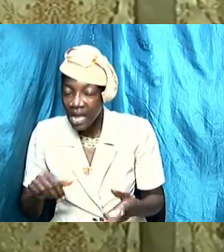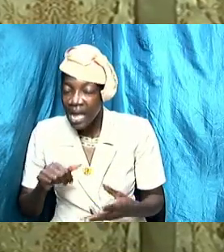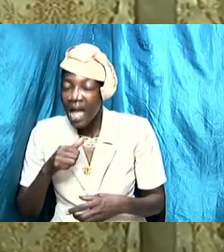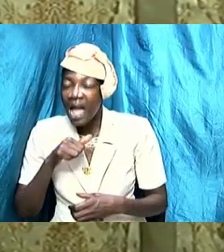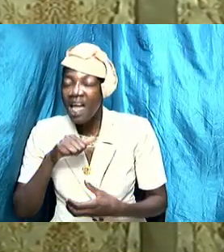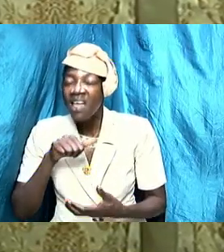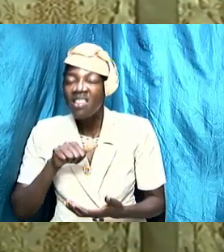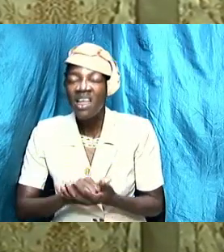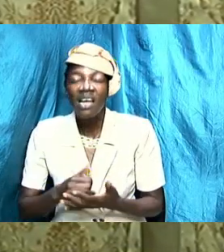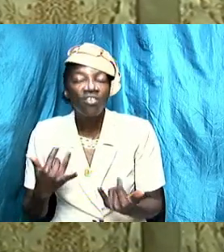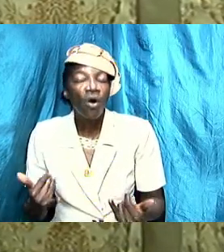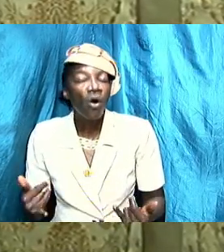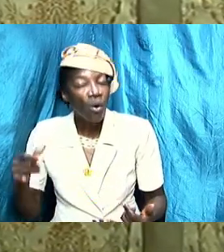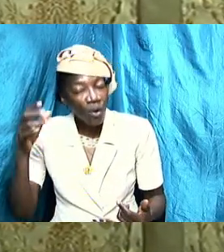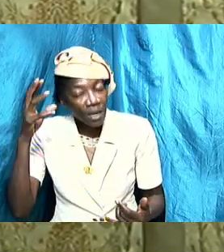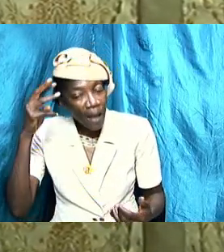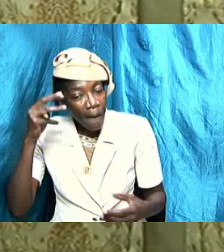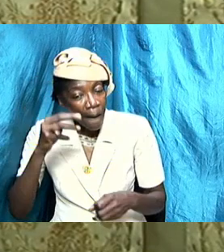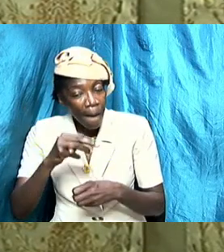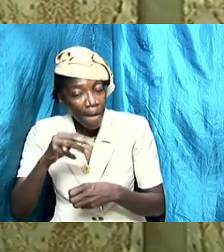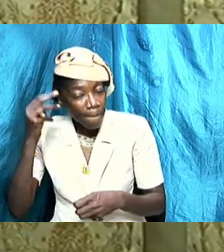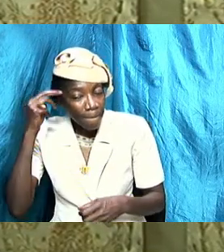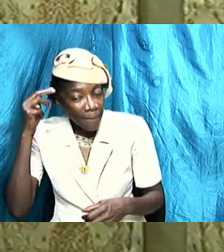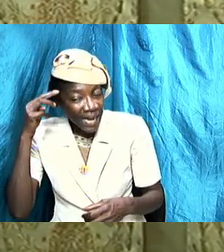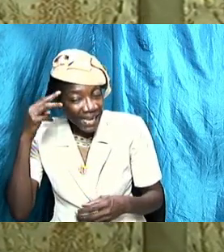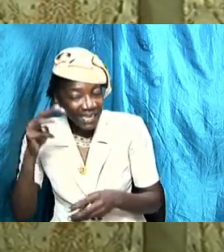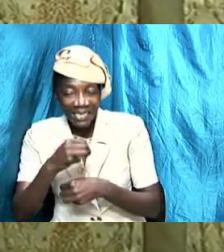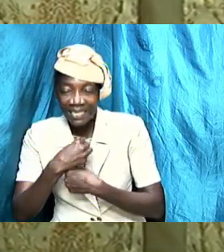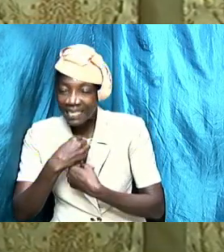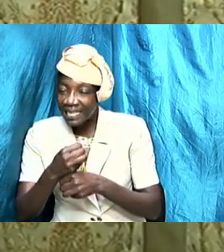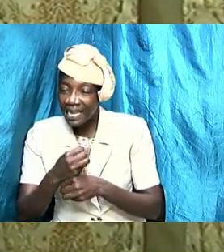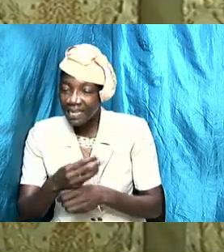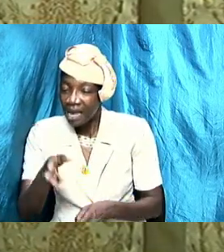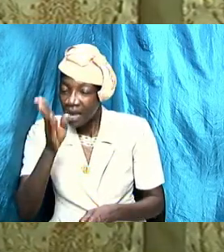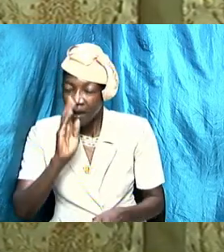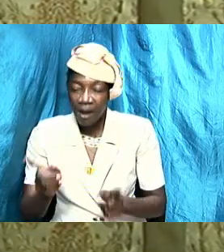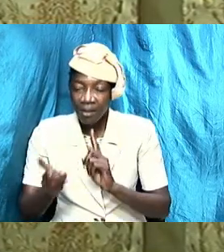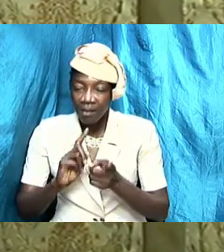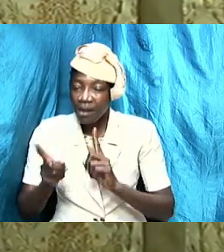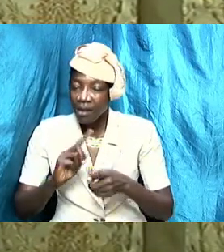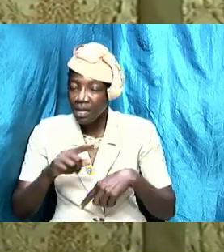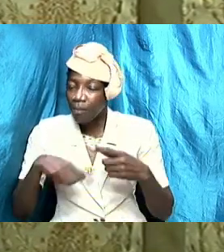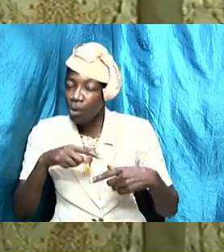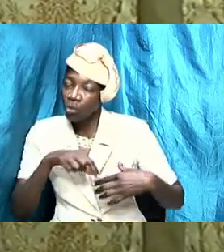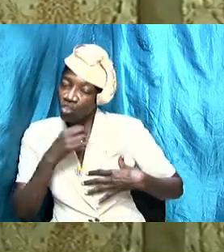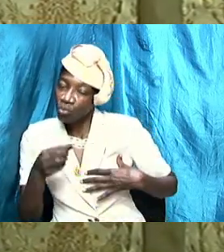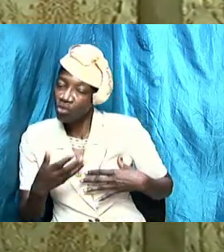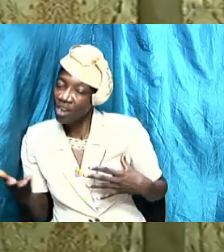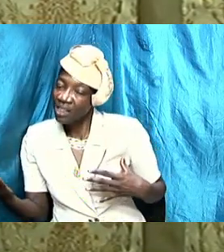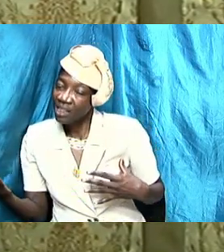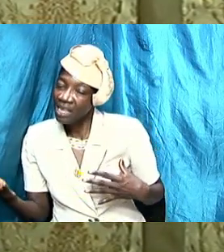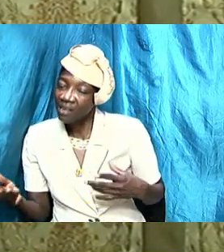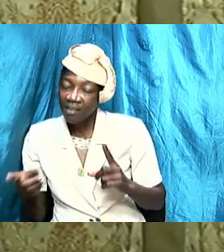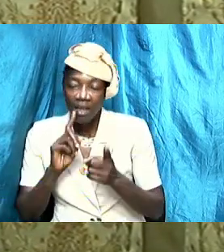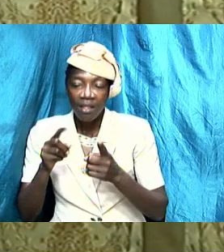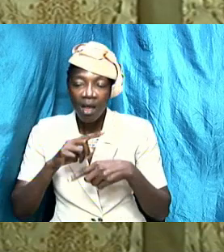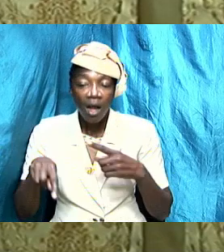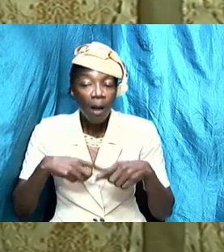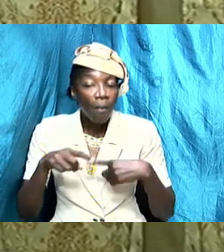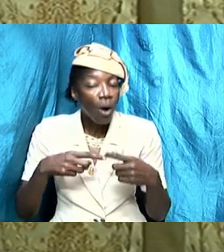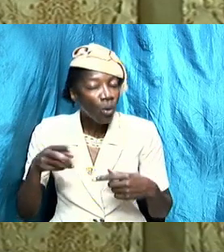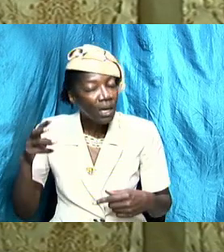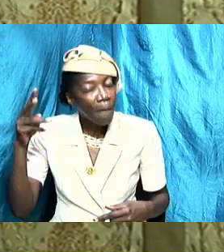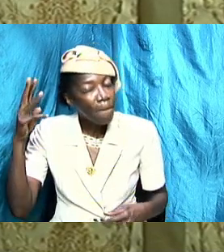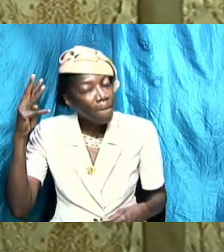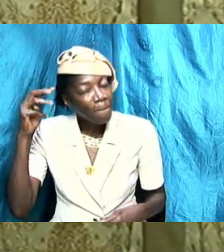God when he was talking about spiritual things and advancing spiritually he spoke about the mind